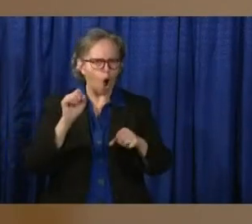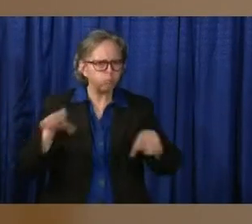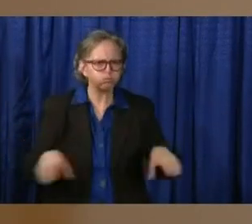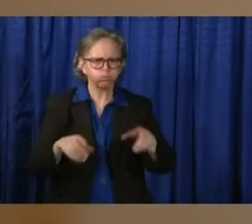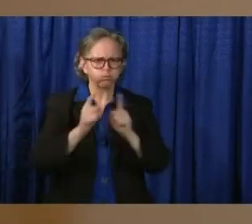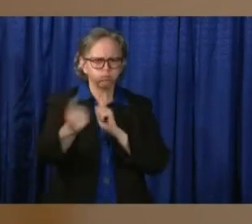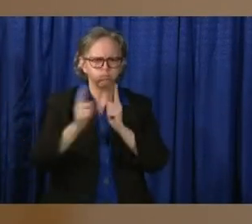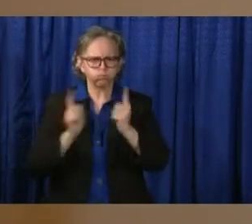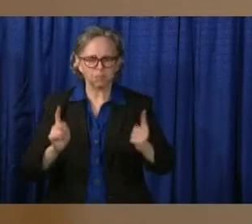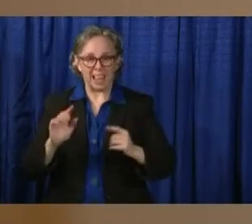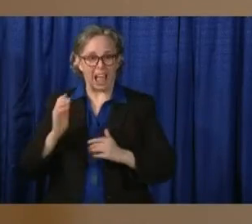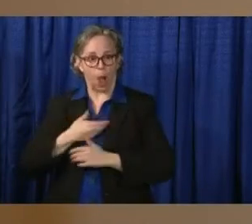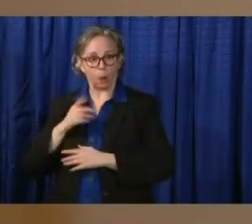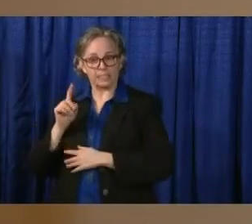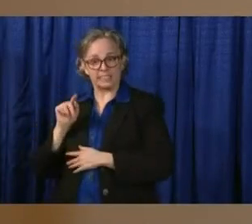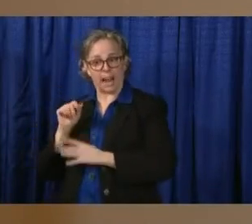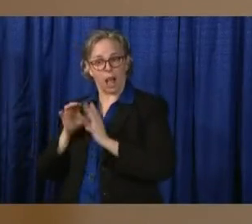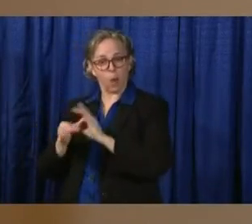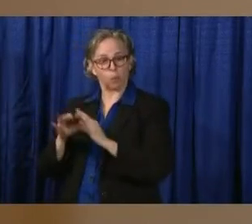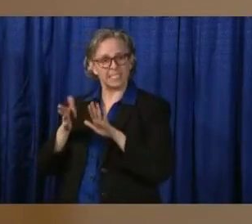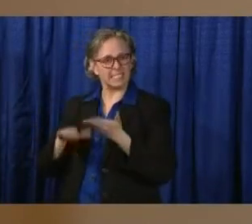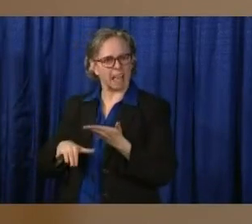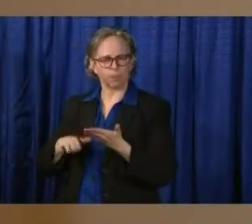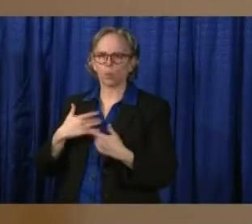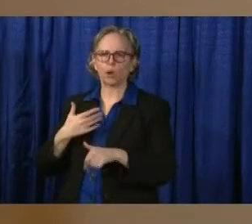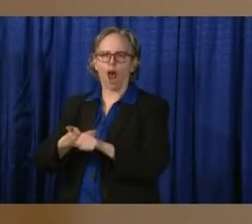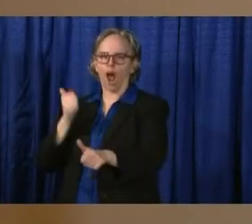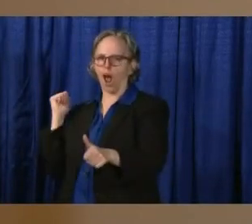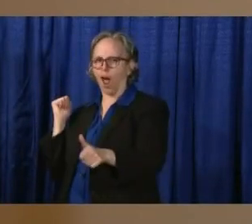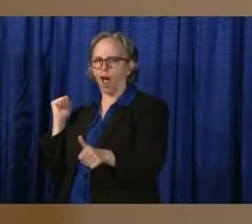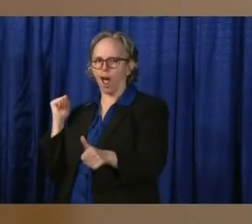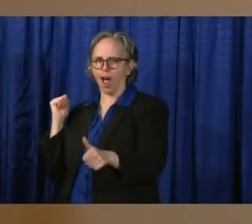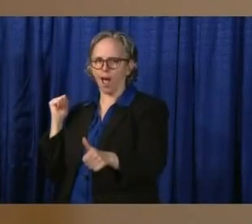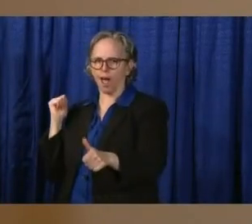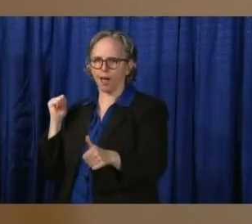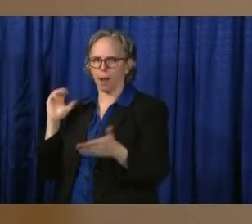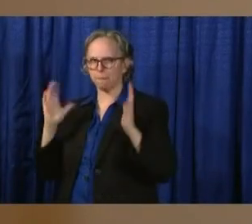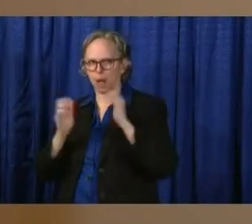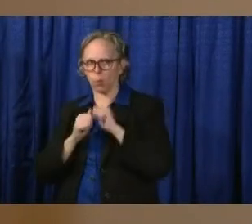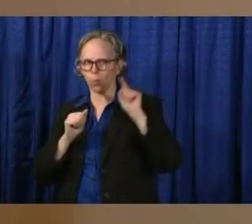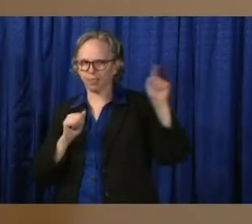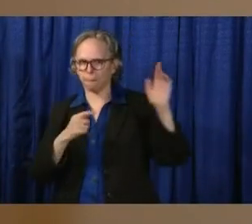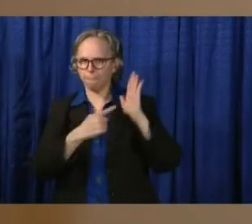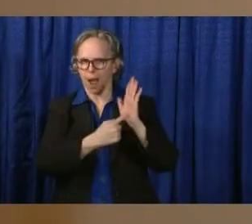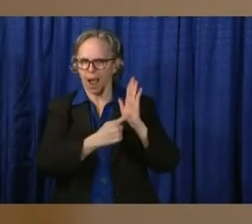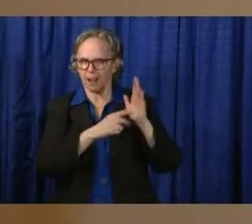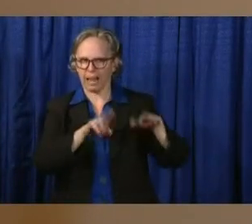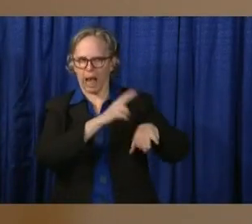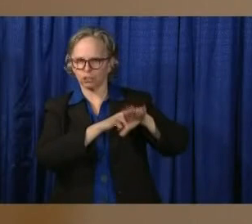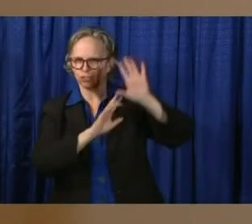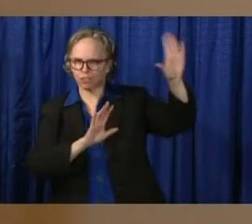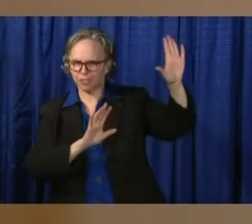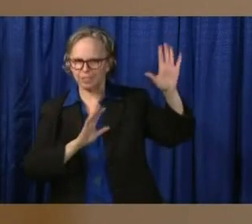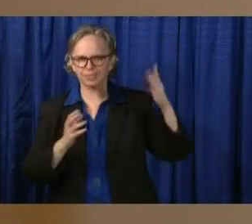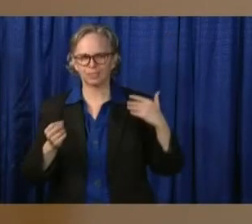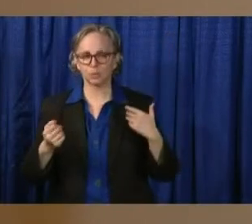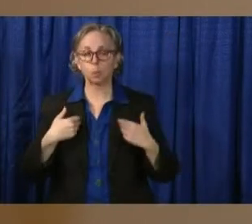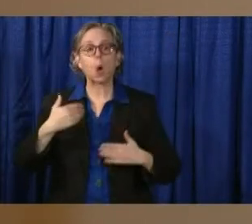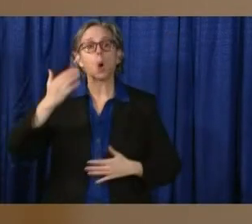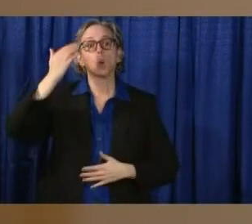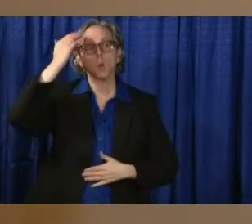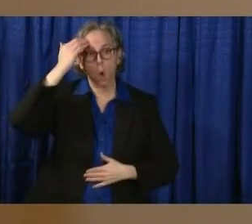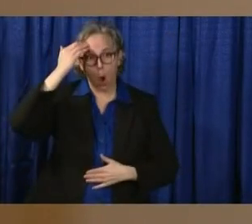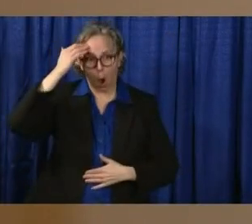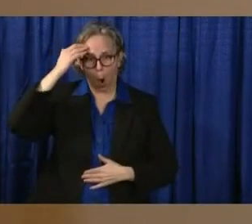deaths is far behind that. So we know that we are making a dent in the hospital surge. So